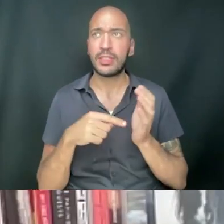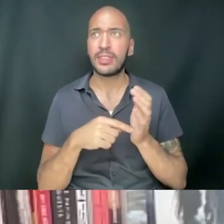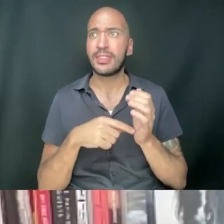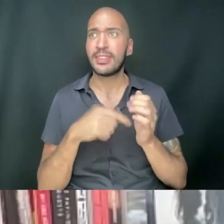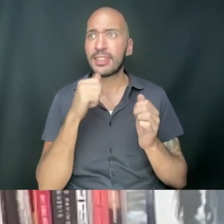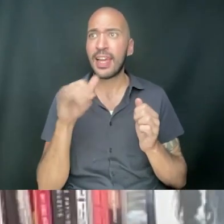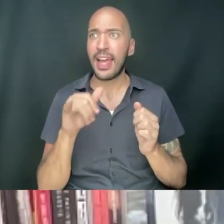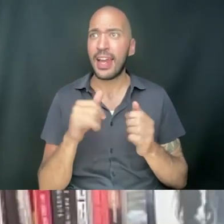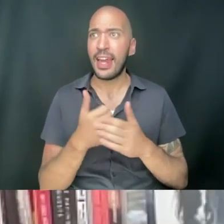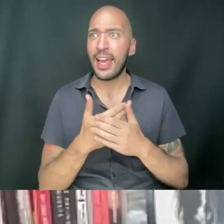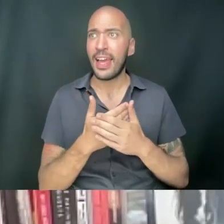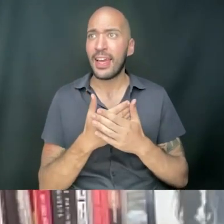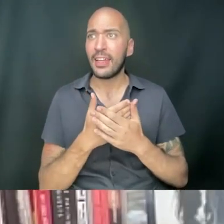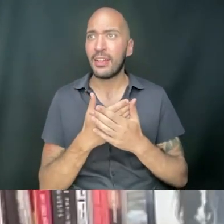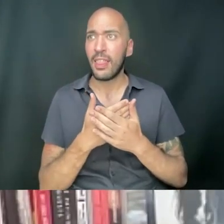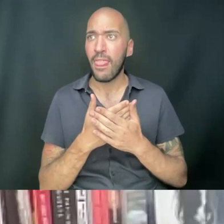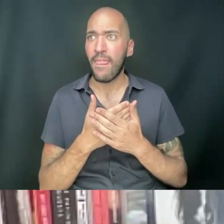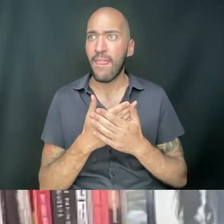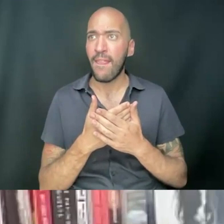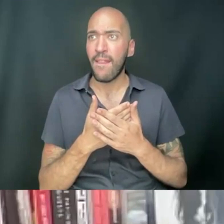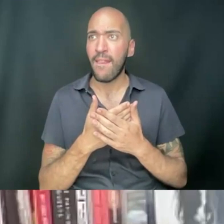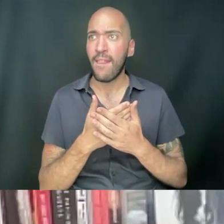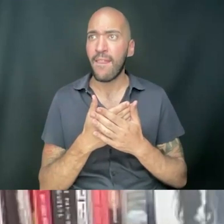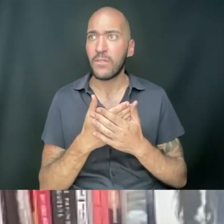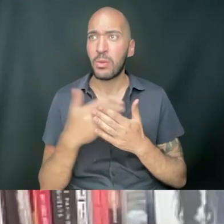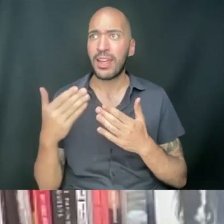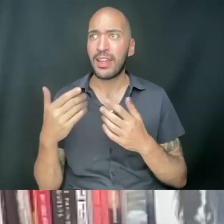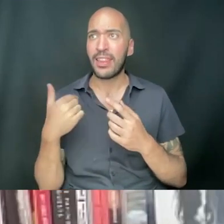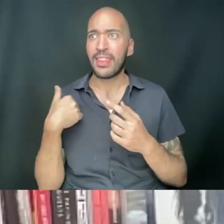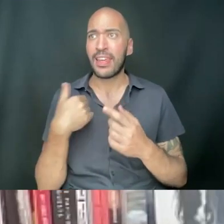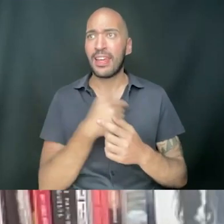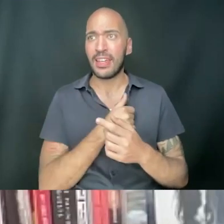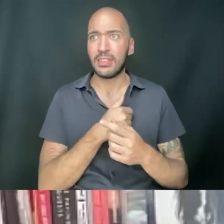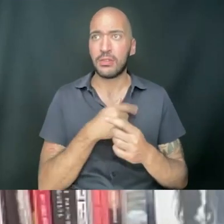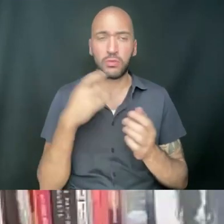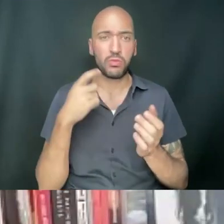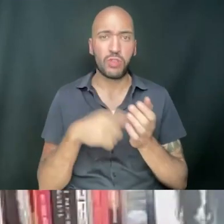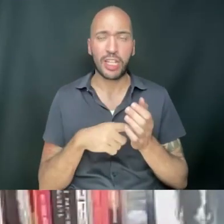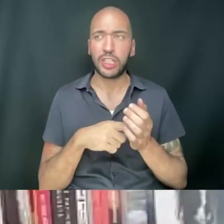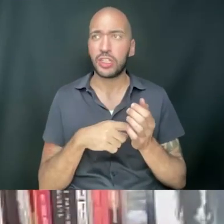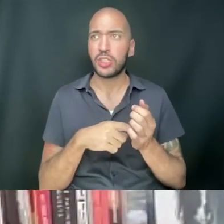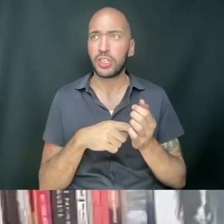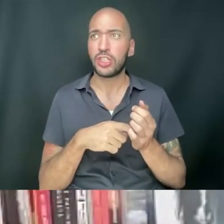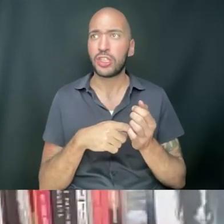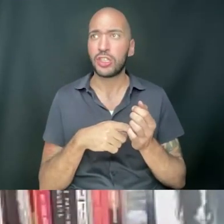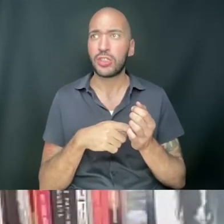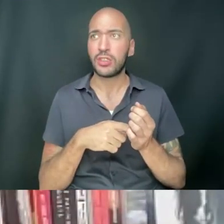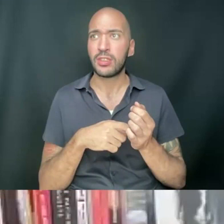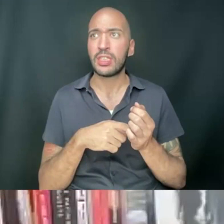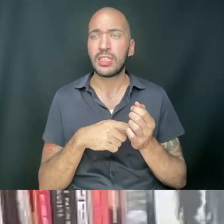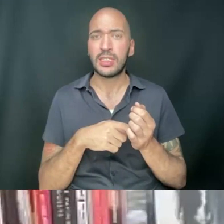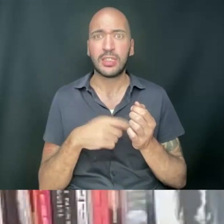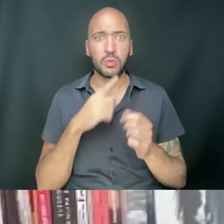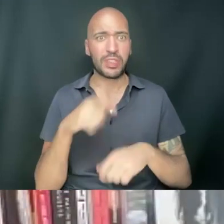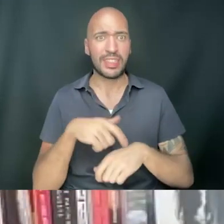anything we've ever seen. And I'm noticing that with my own kin, there's a recognition, right? And also, now we're seeing this real time,